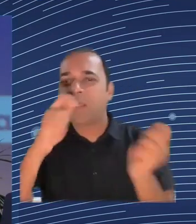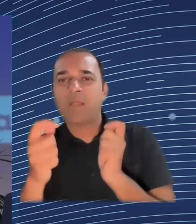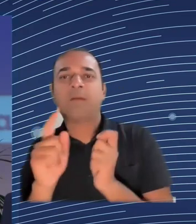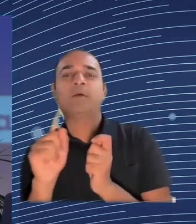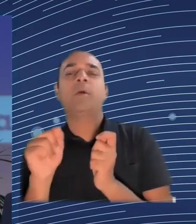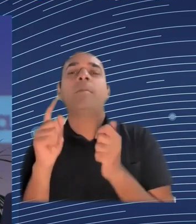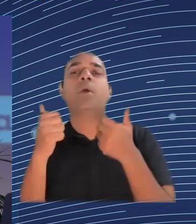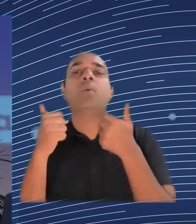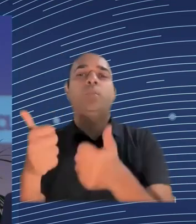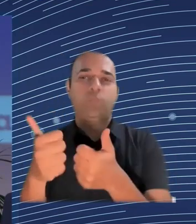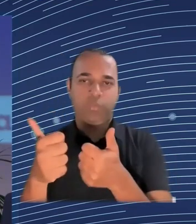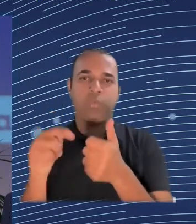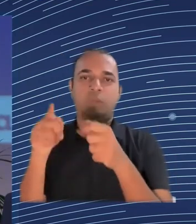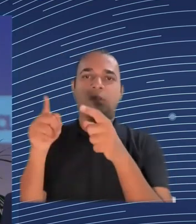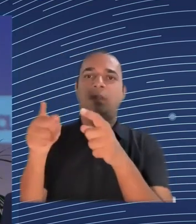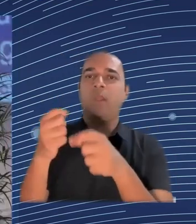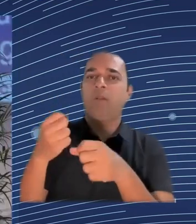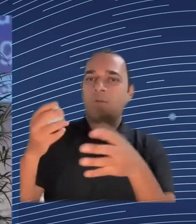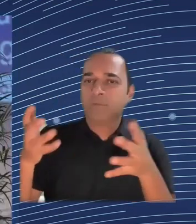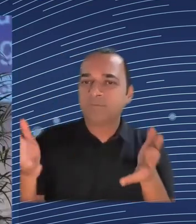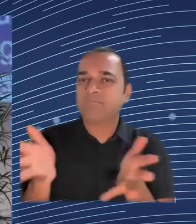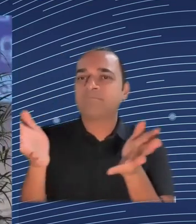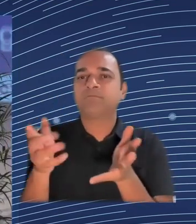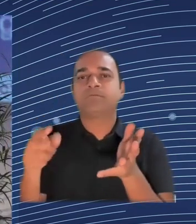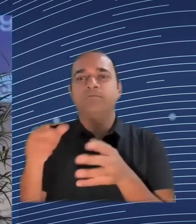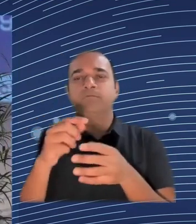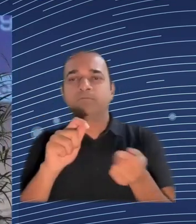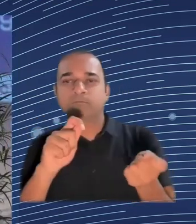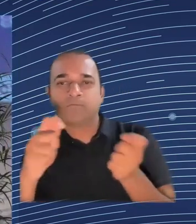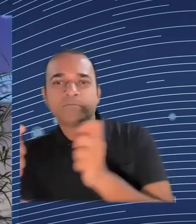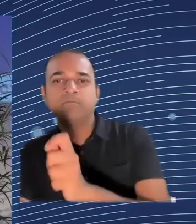and more countries also. Thank you very much. Mr. Sambu.